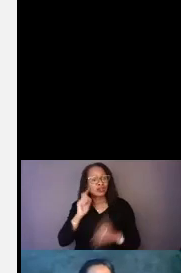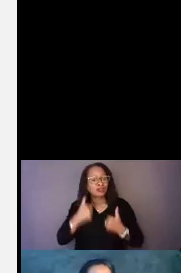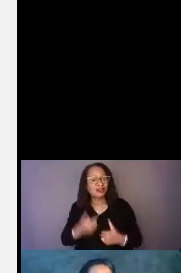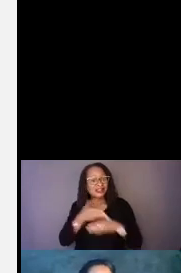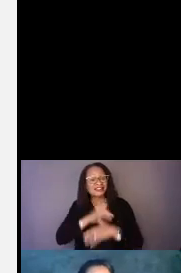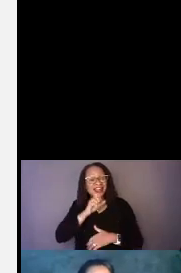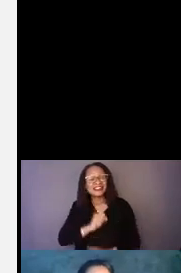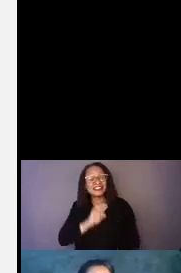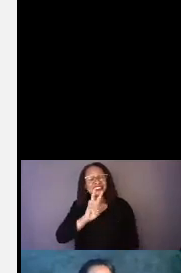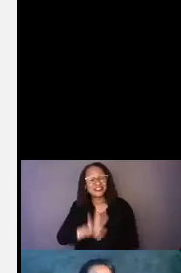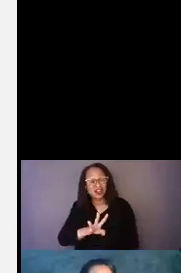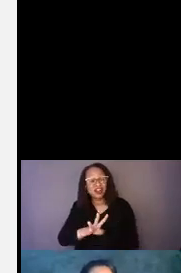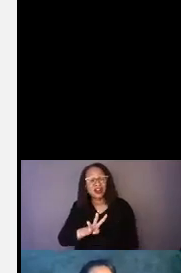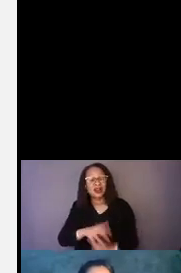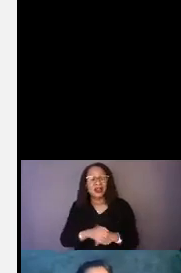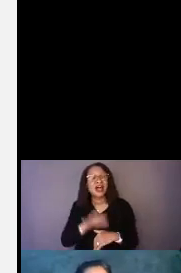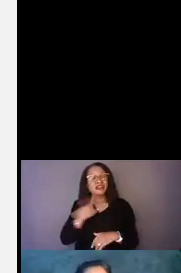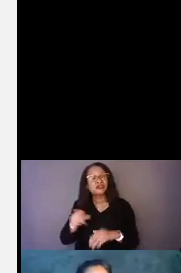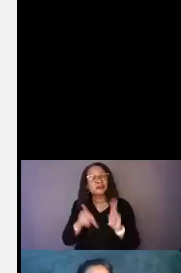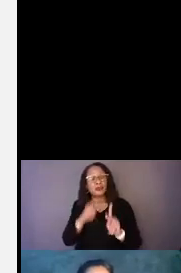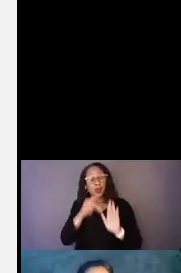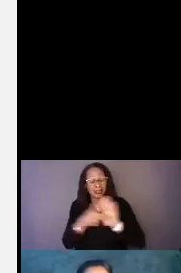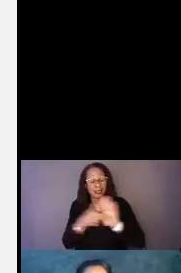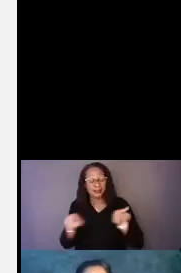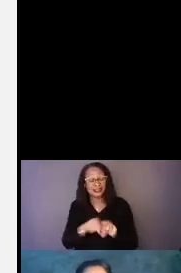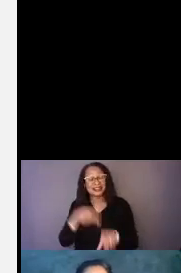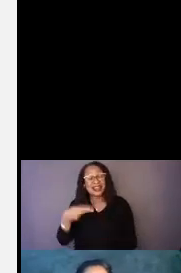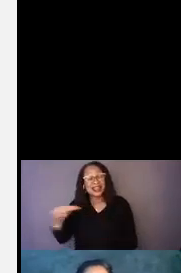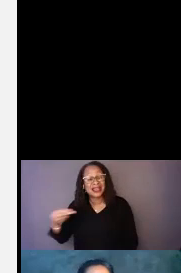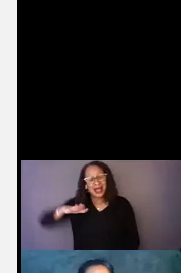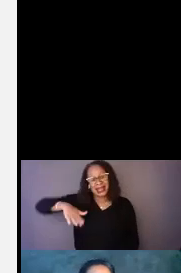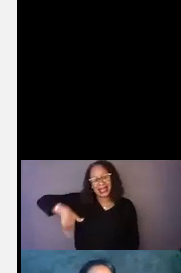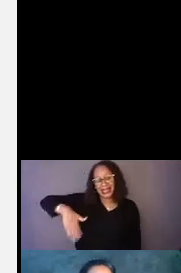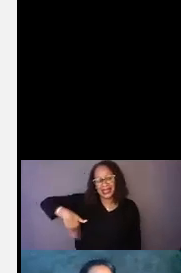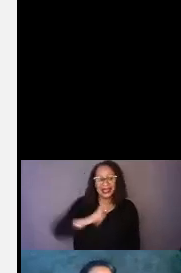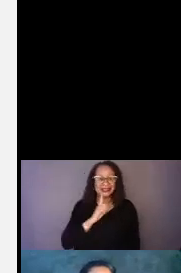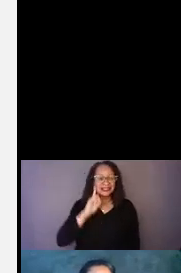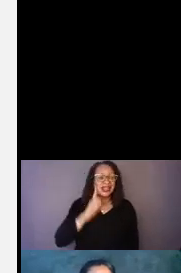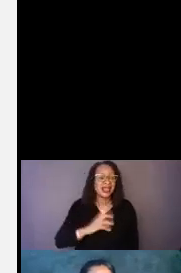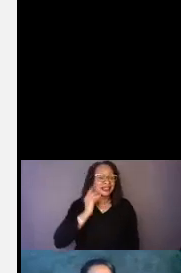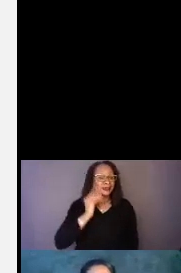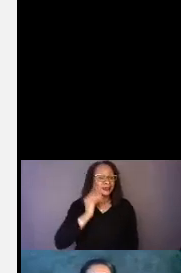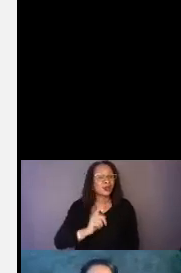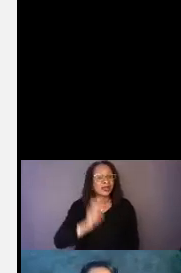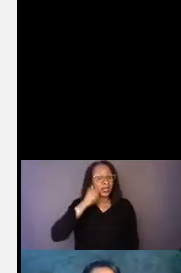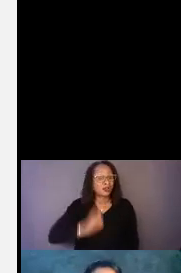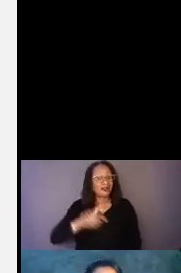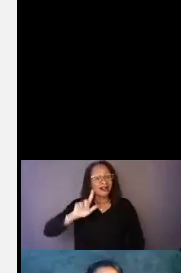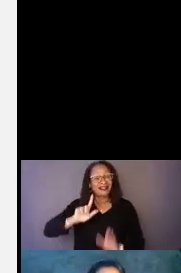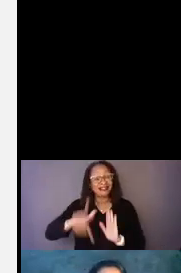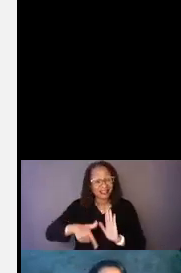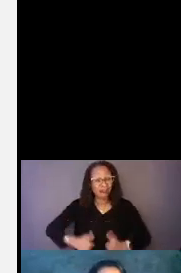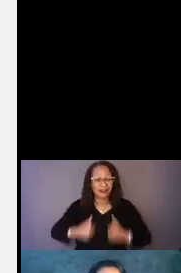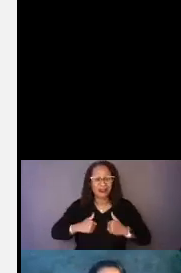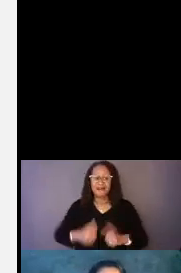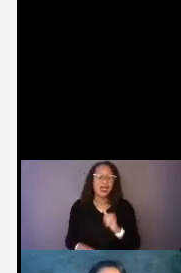these are the people that call themselves hard of hearing late in deaf or experiencing hearing loss later in life and probably not going to pick